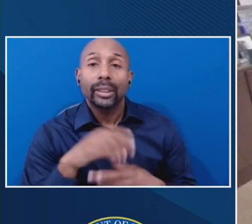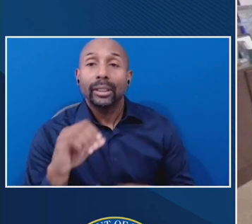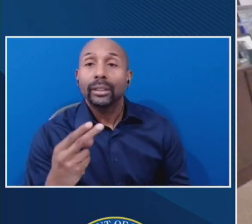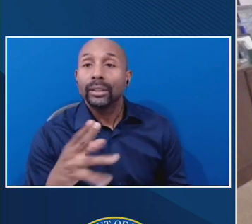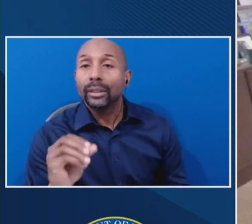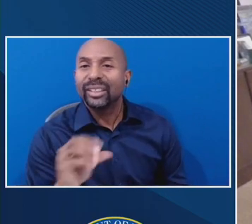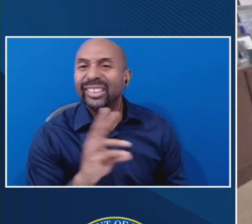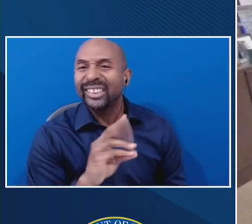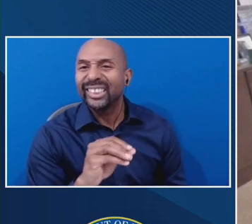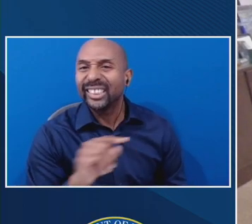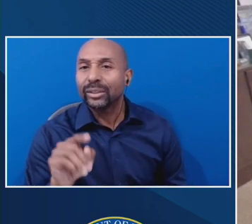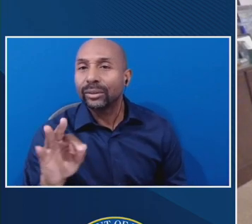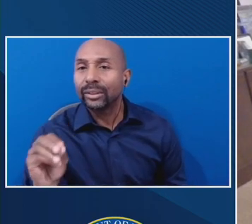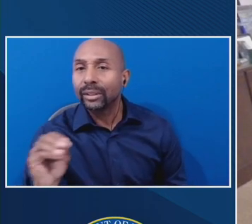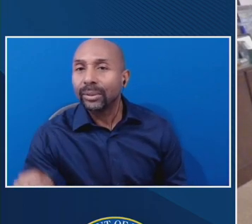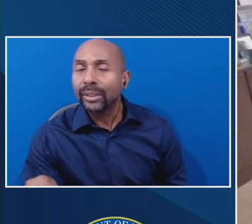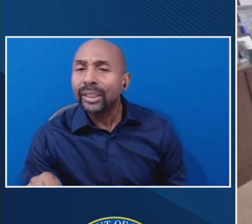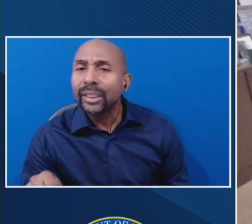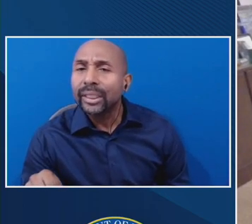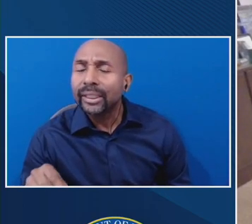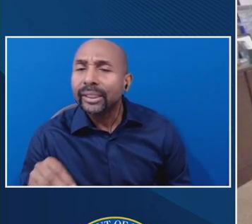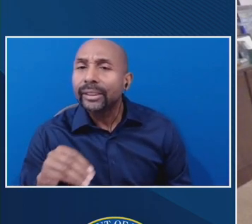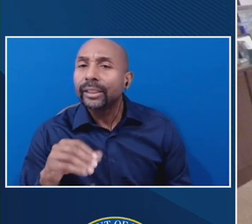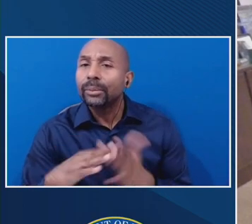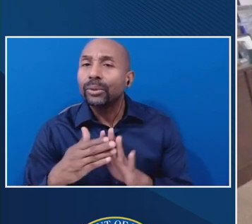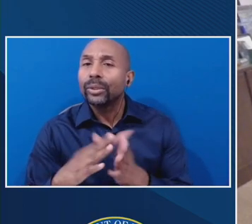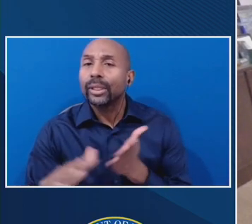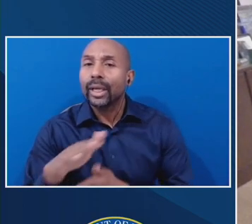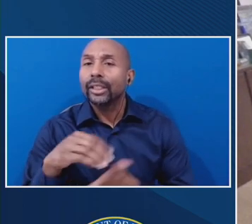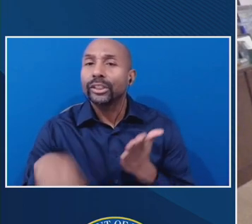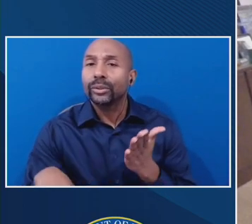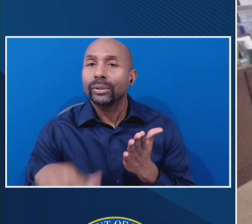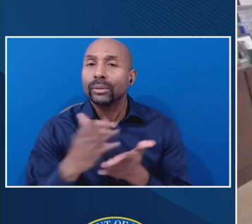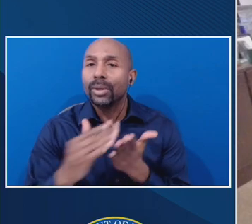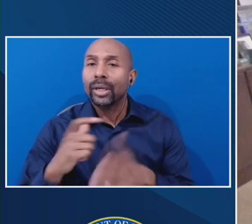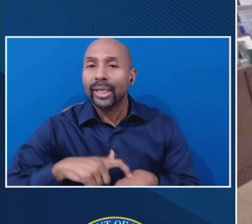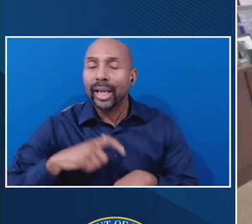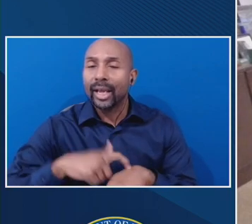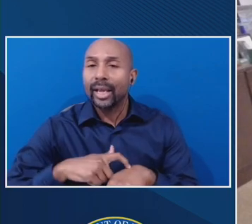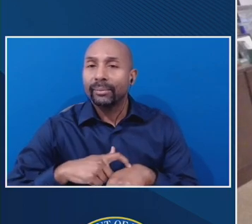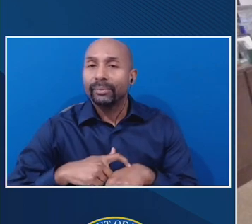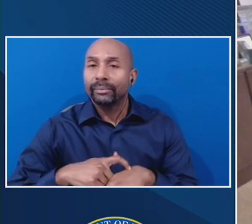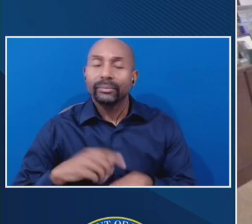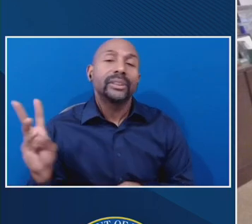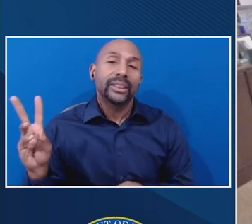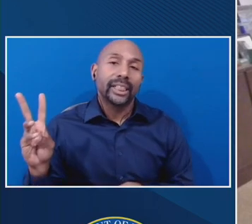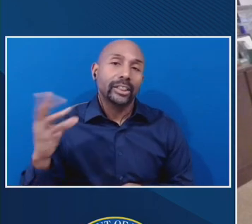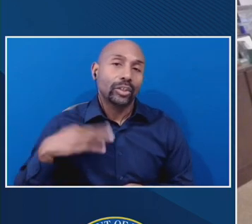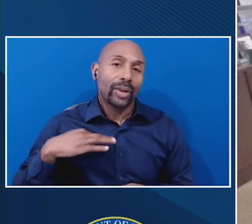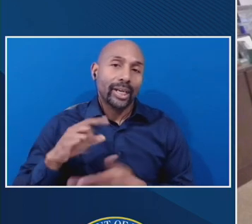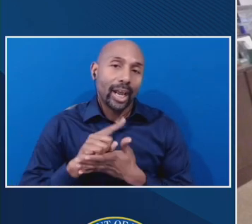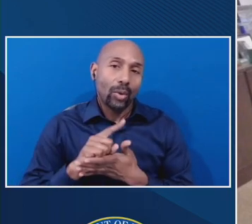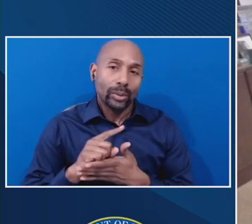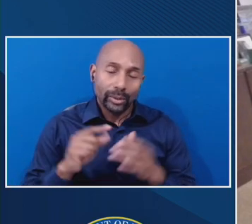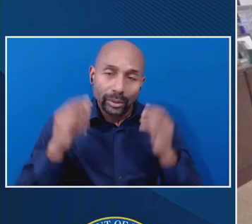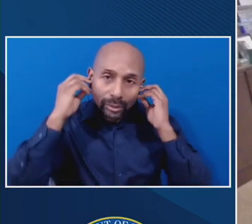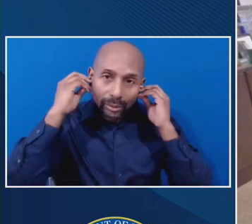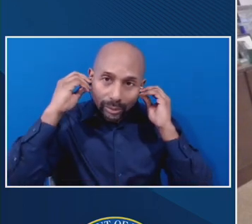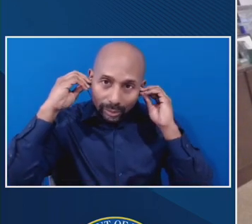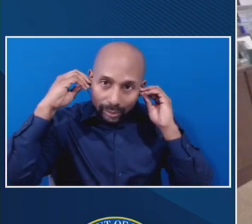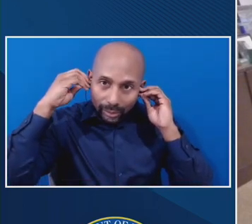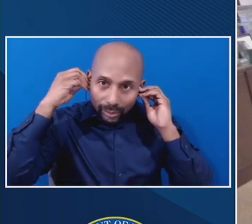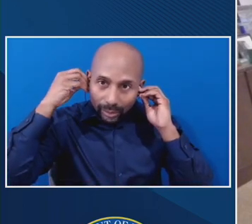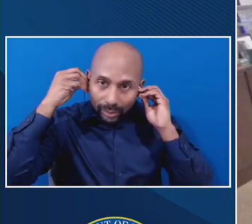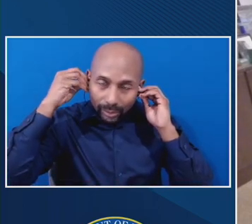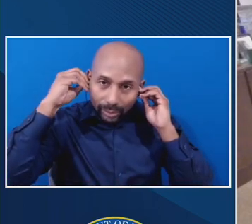college students are part-time. Six hours, six credit hours. And in addition to that, as a